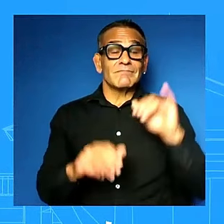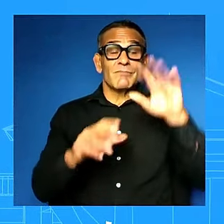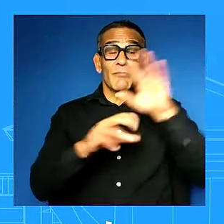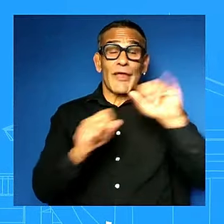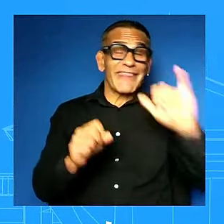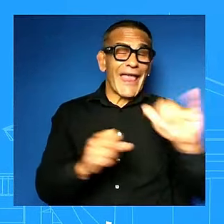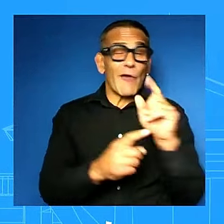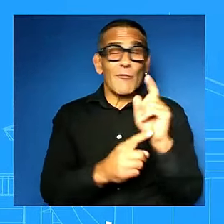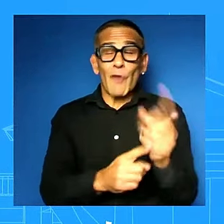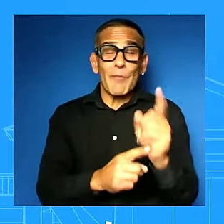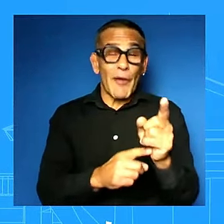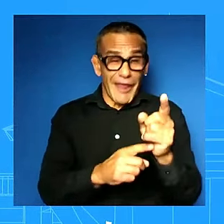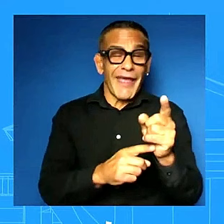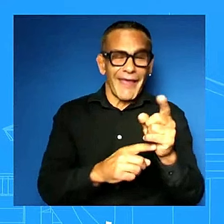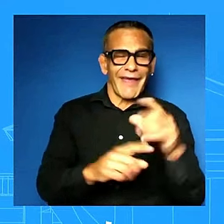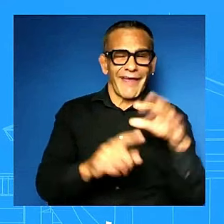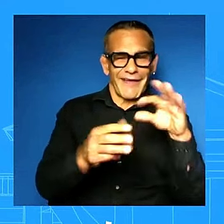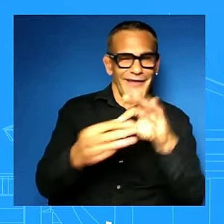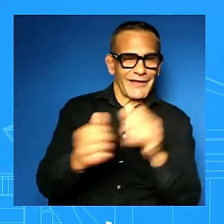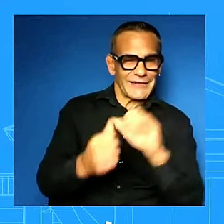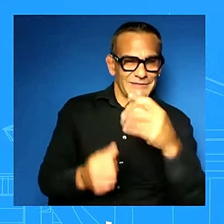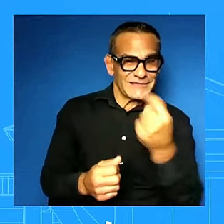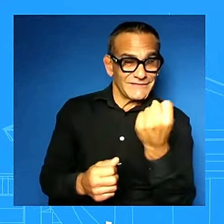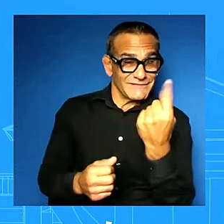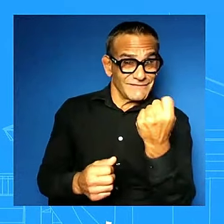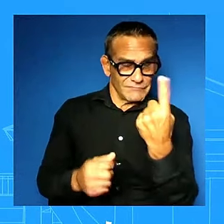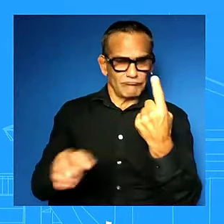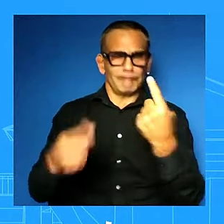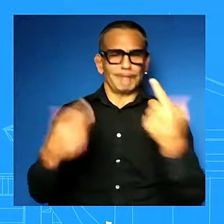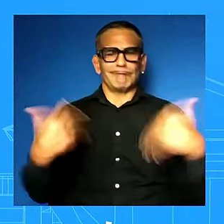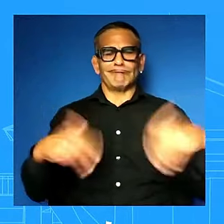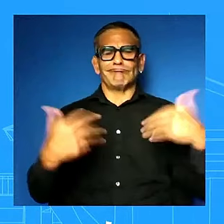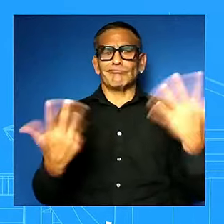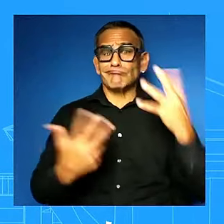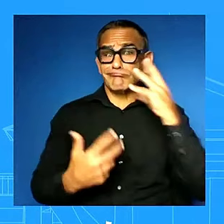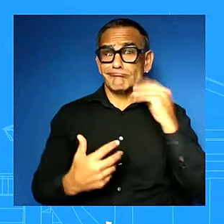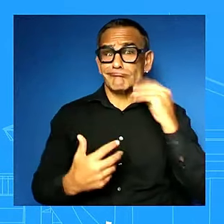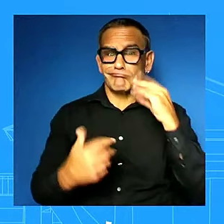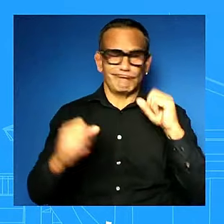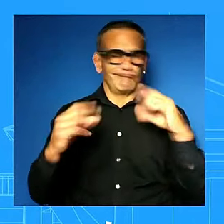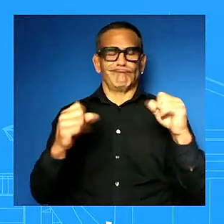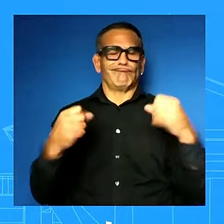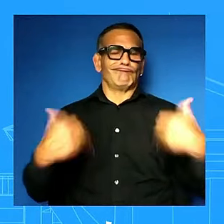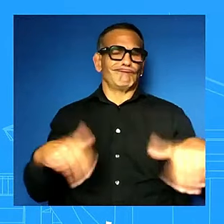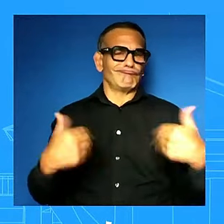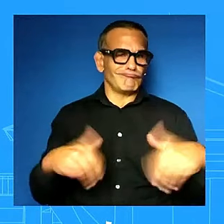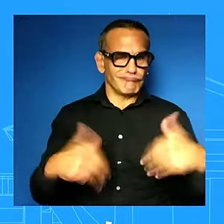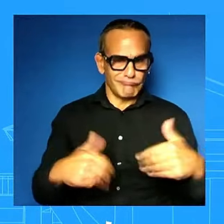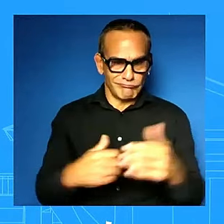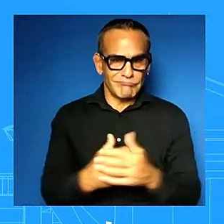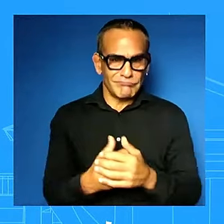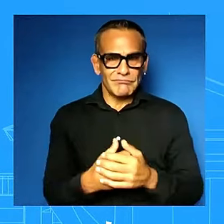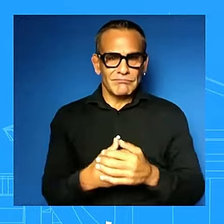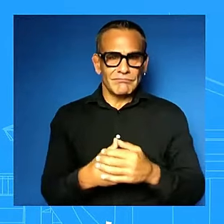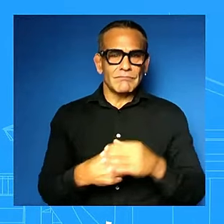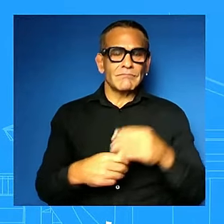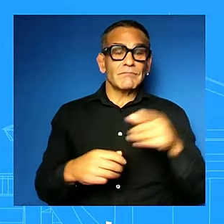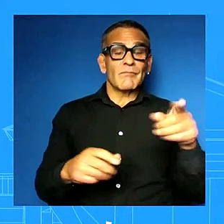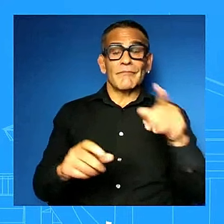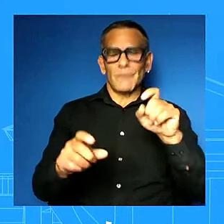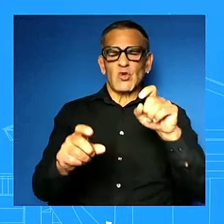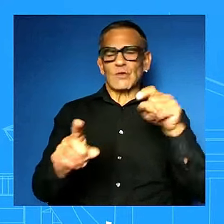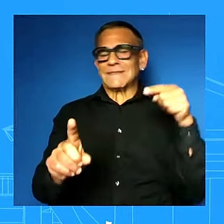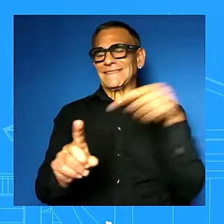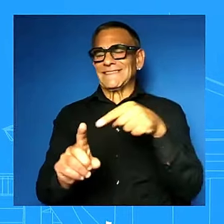experienced after 9 11 and said that we needed to go back to that bipartisan unity as a country and